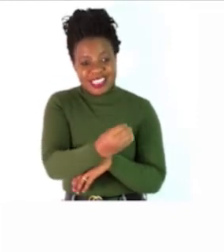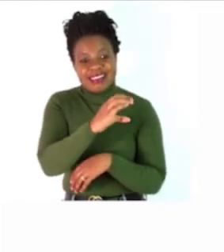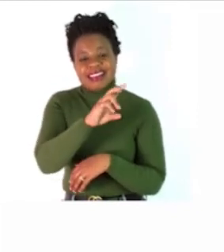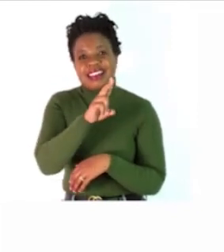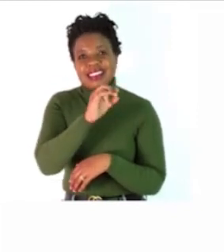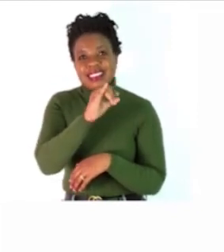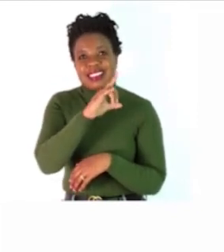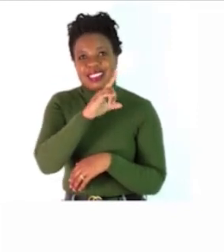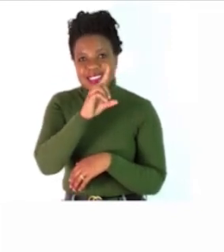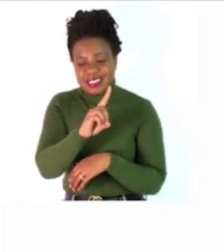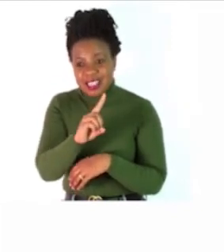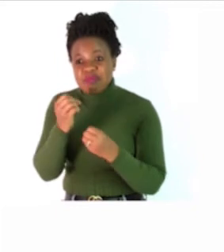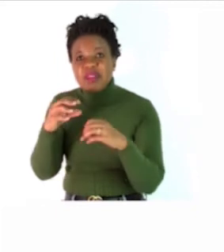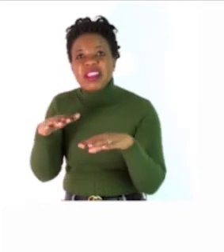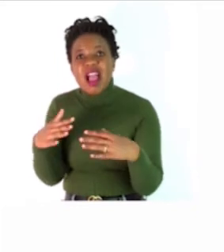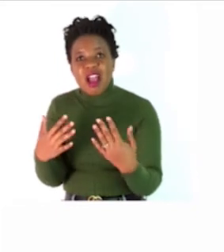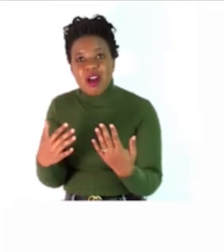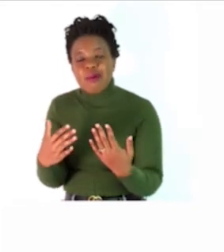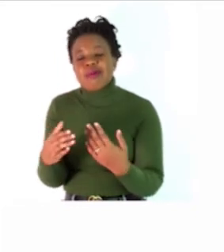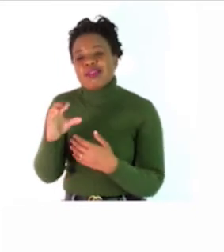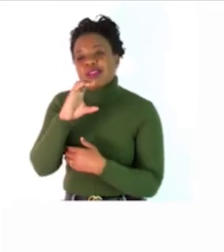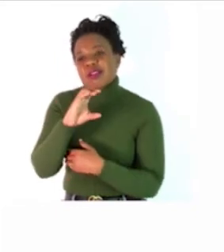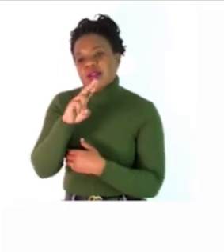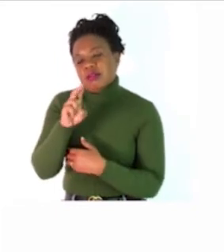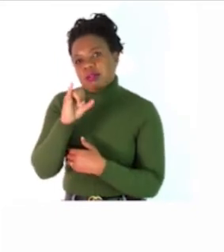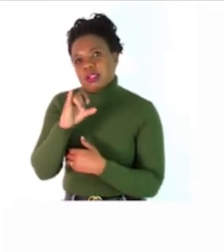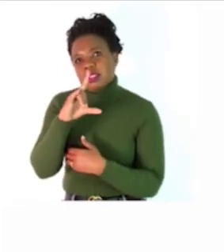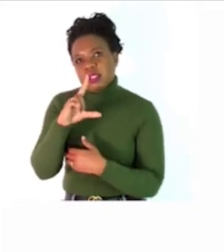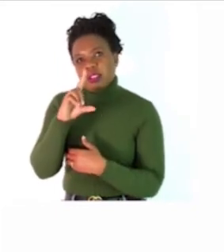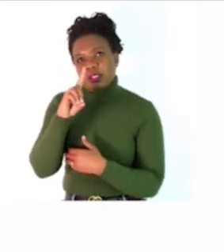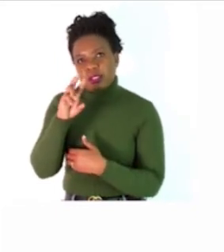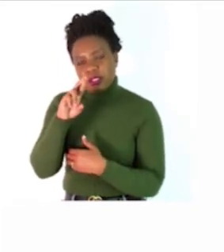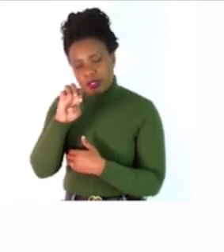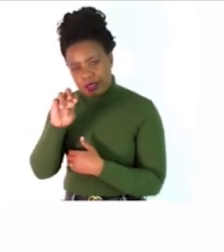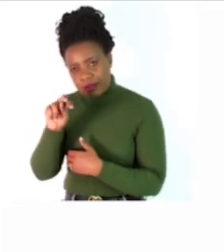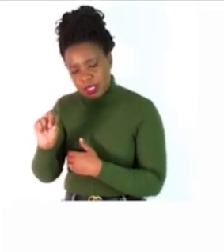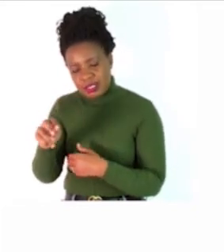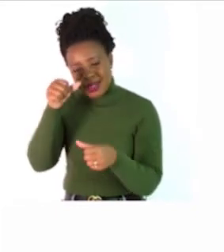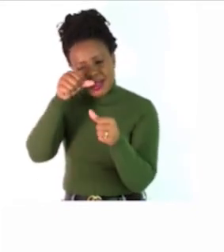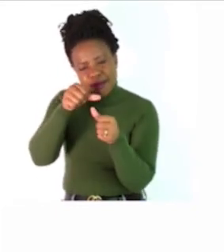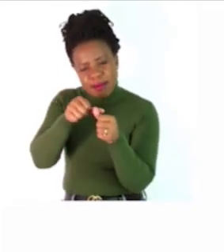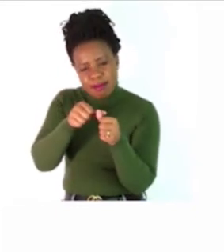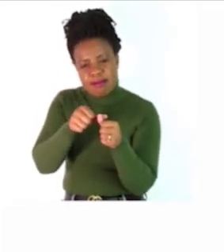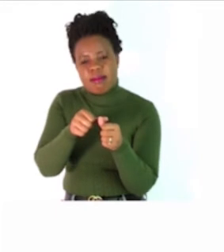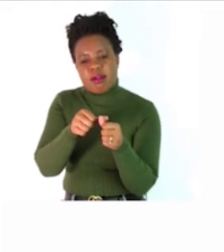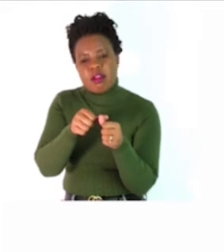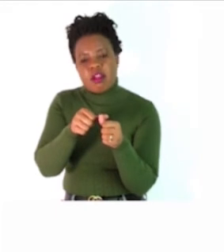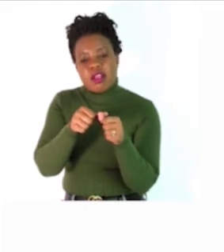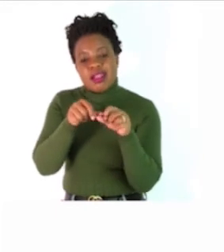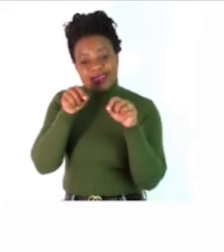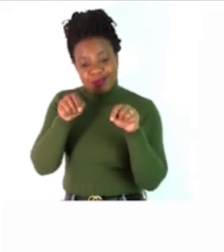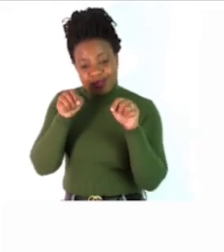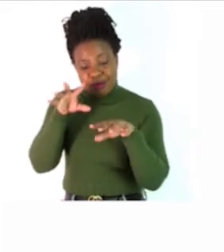basic competence is to be able to change nouns and follow the rules turn them